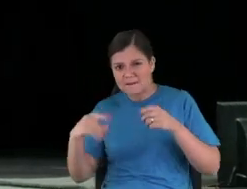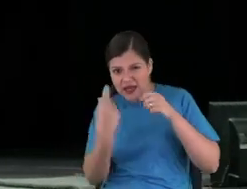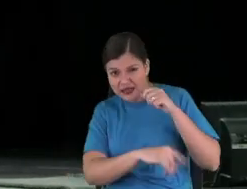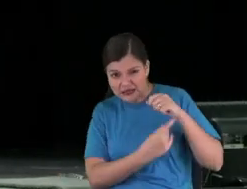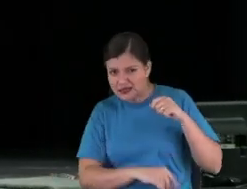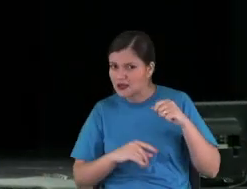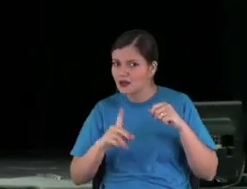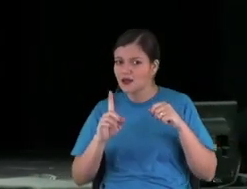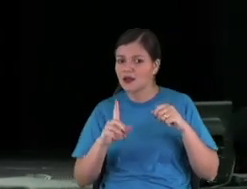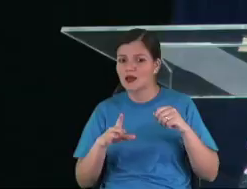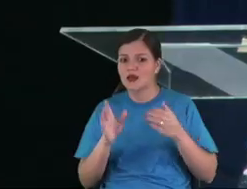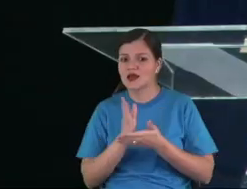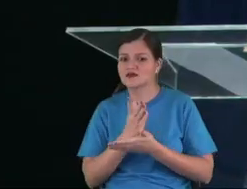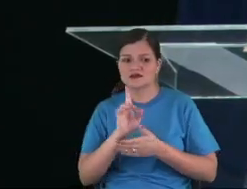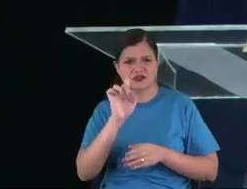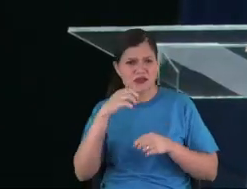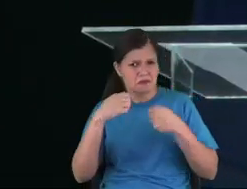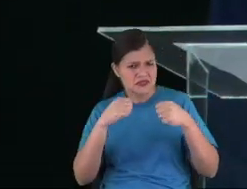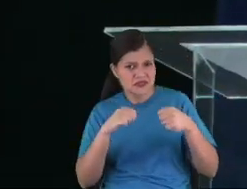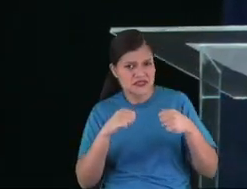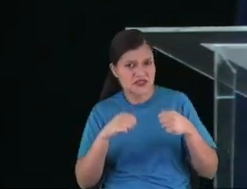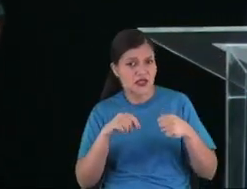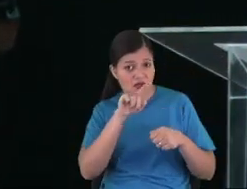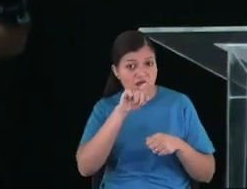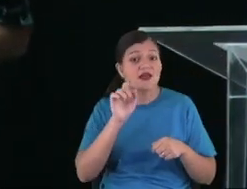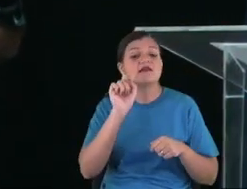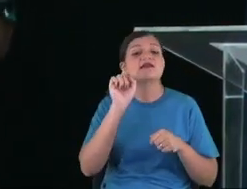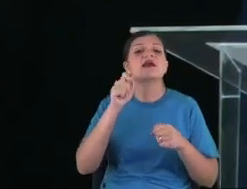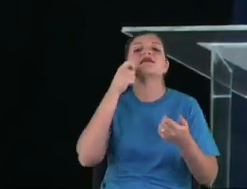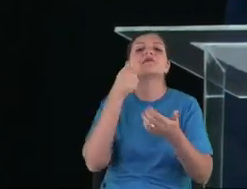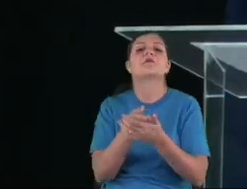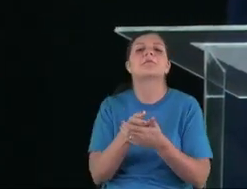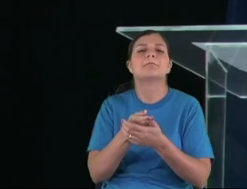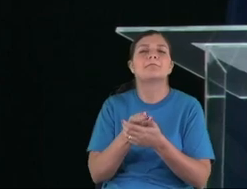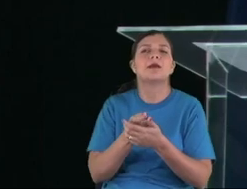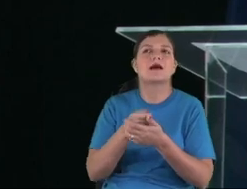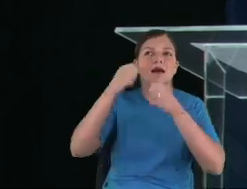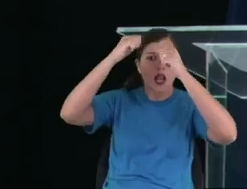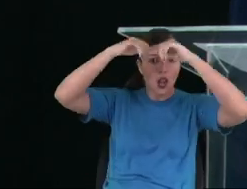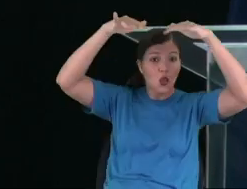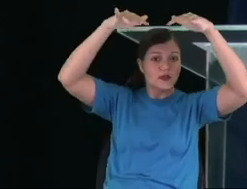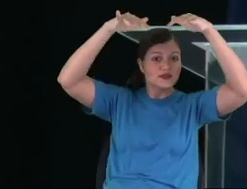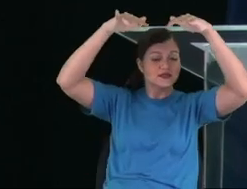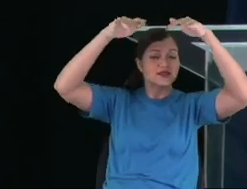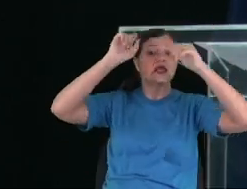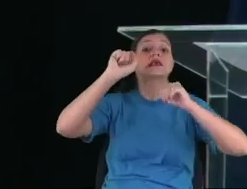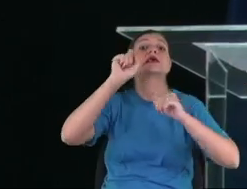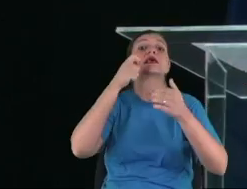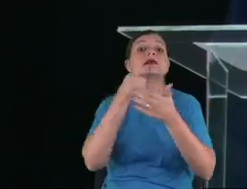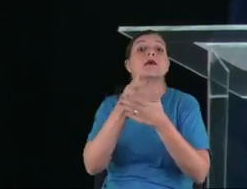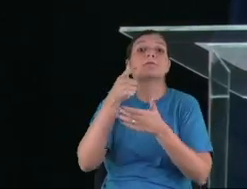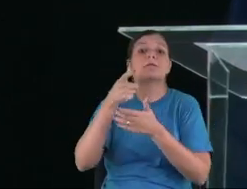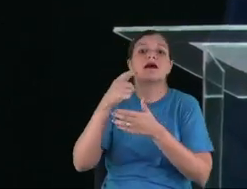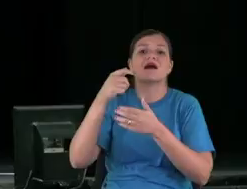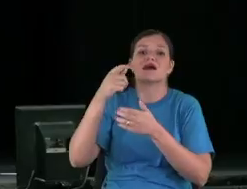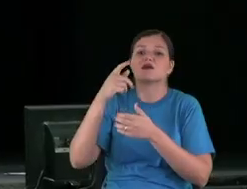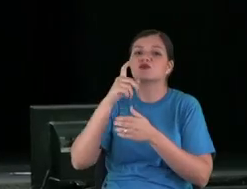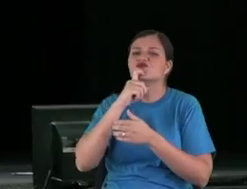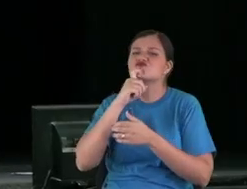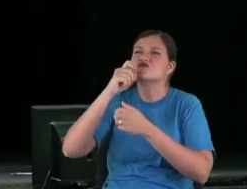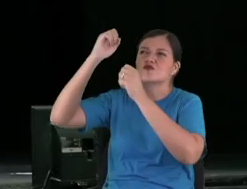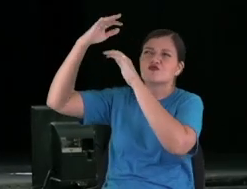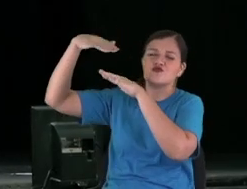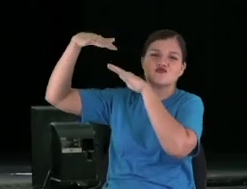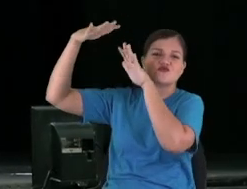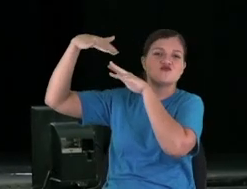No, no, no. Who will pay your... Who will pay the light, the AC, the computer, the